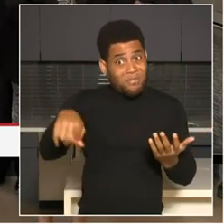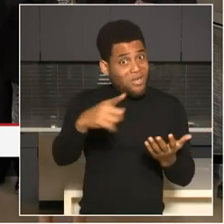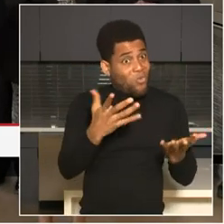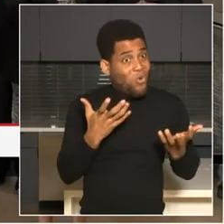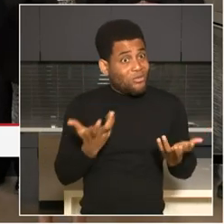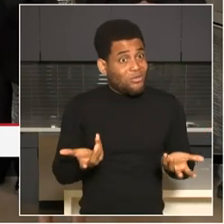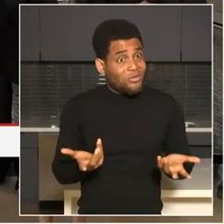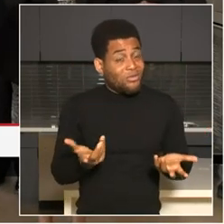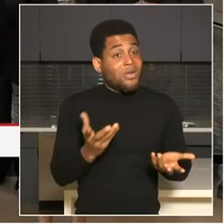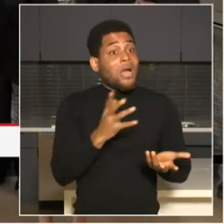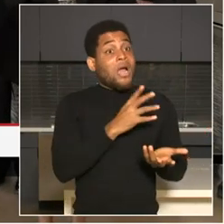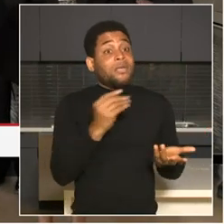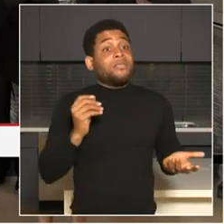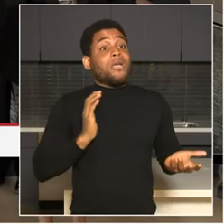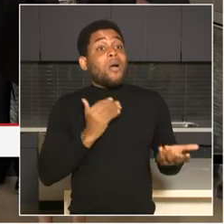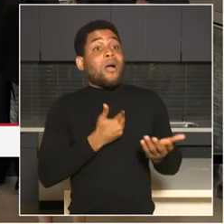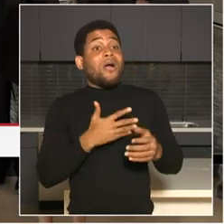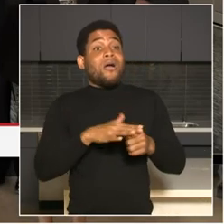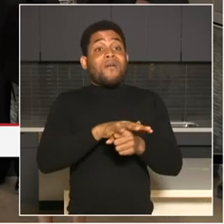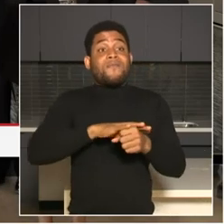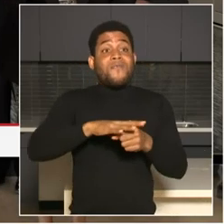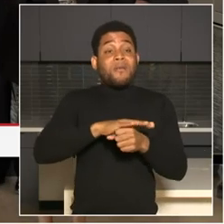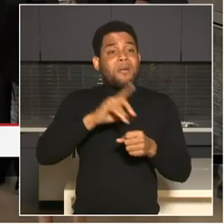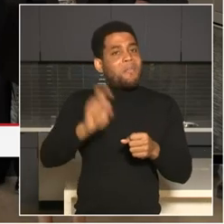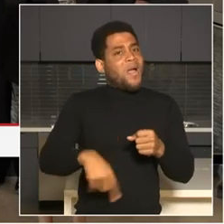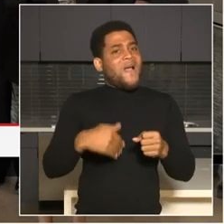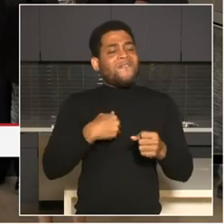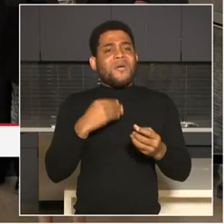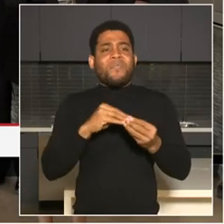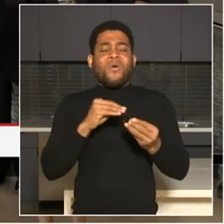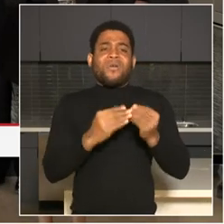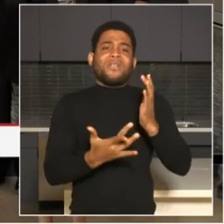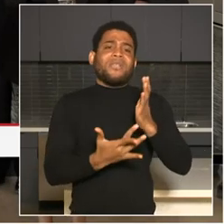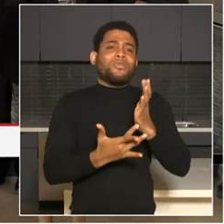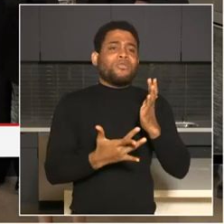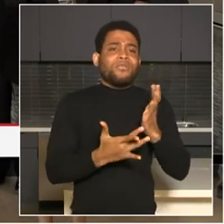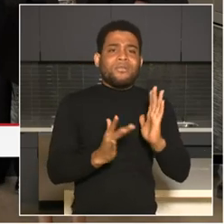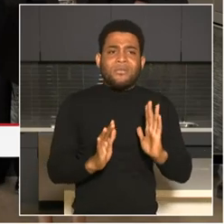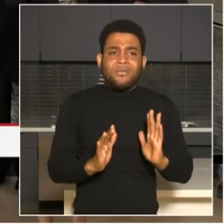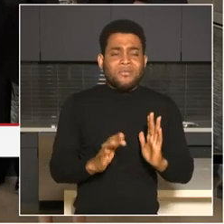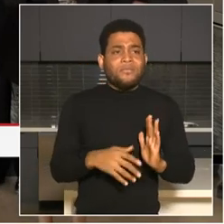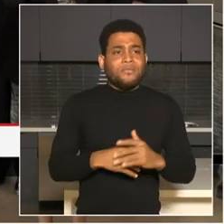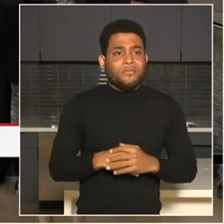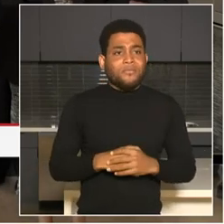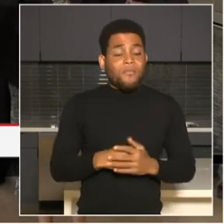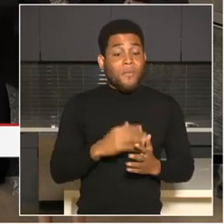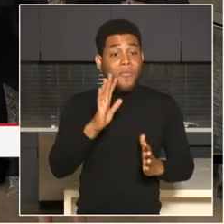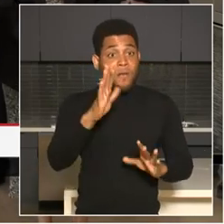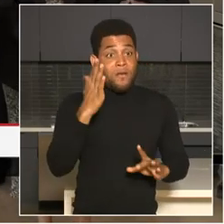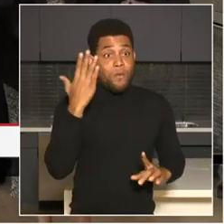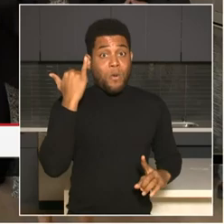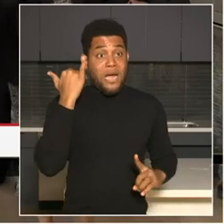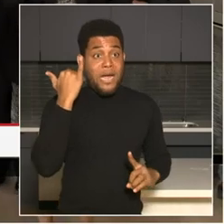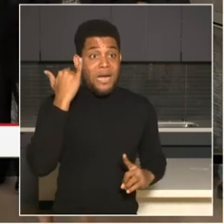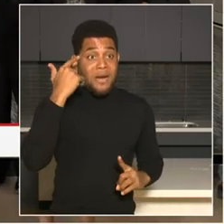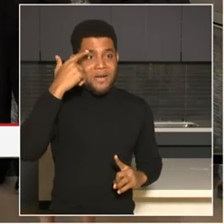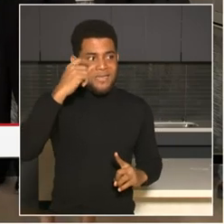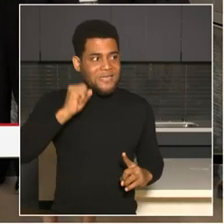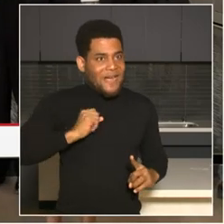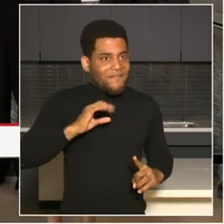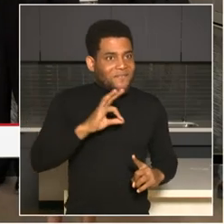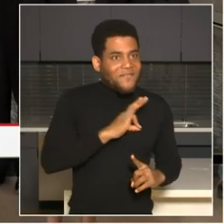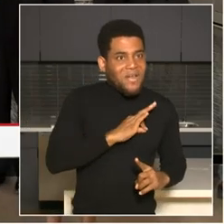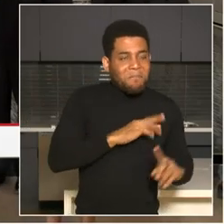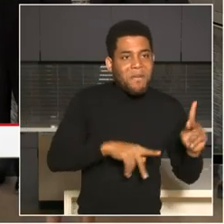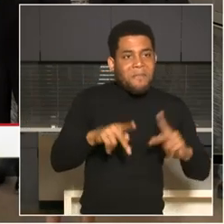technology, uh, to, to balance off not having the number of people resources that we have had in past